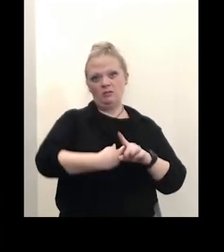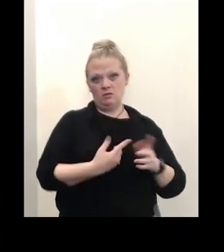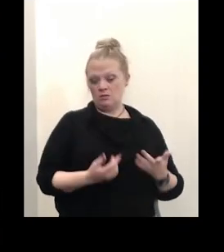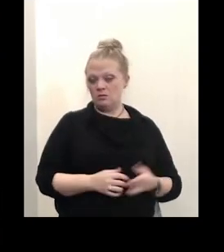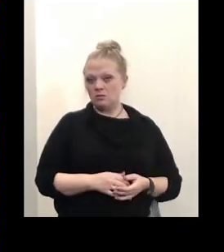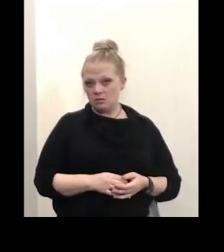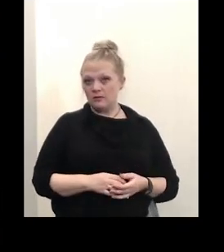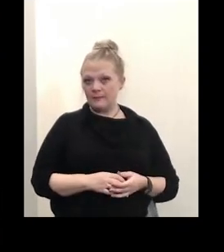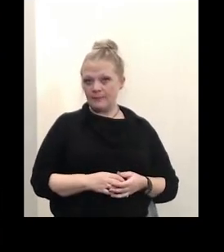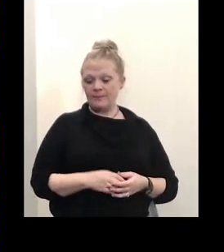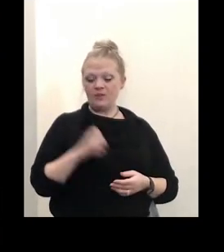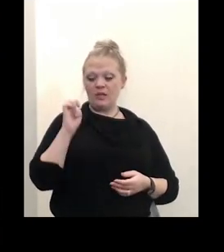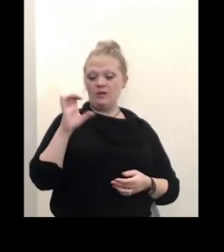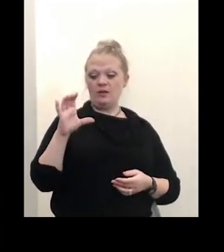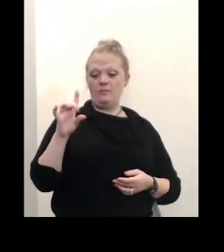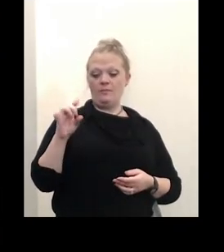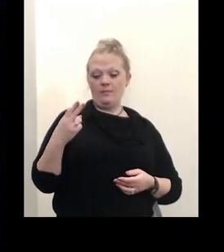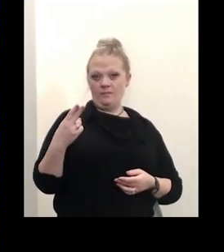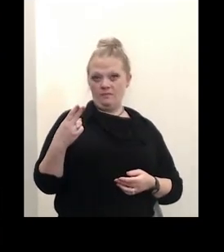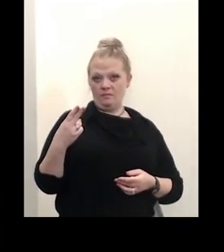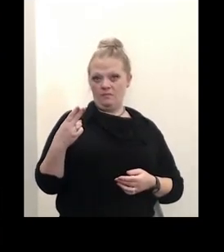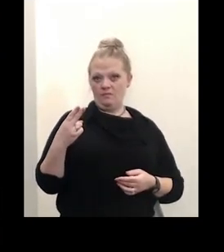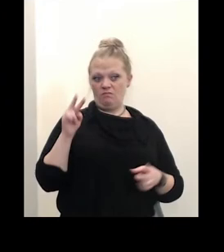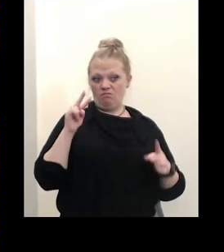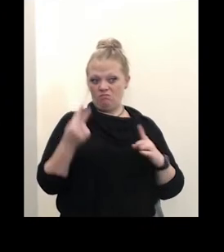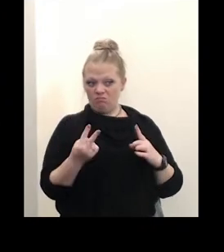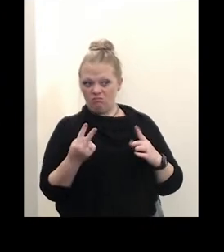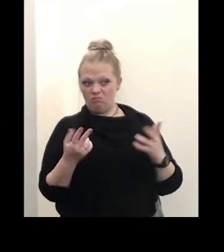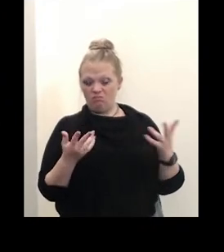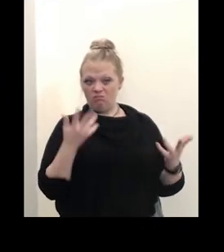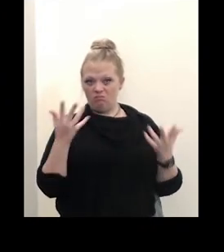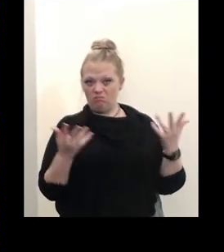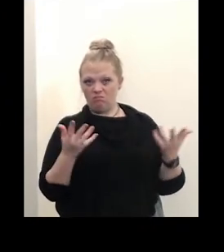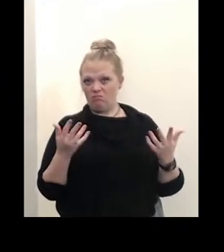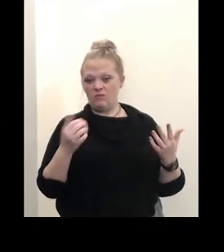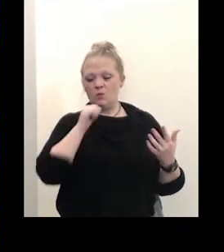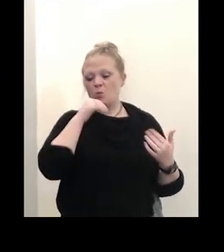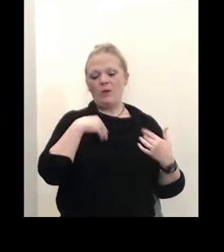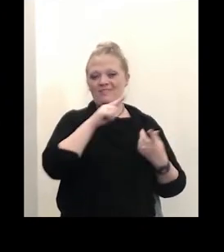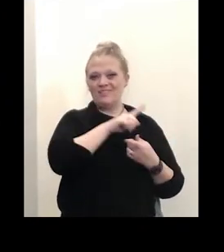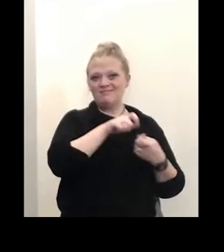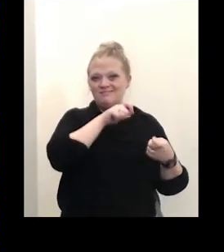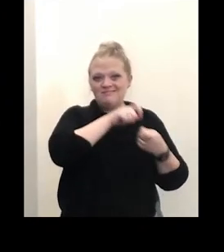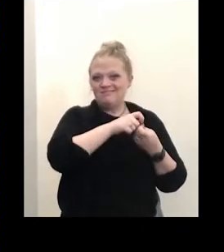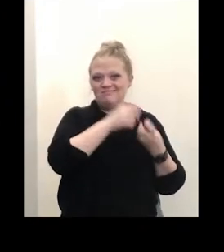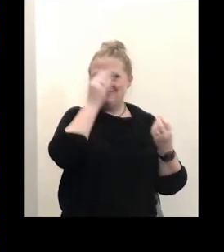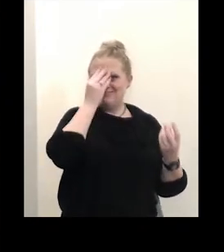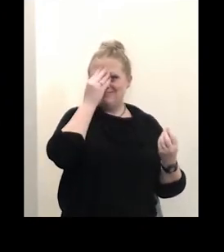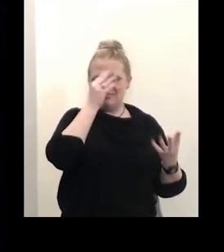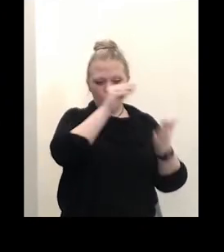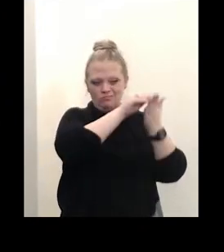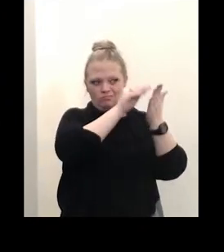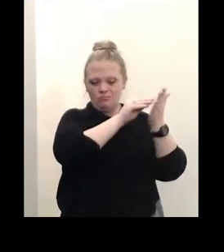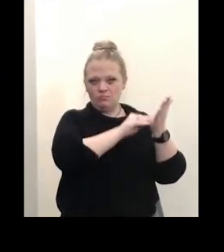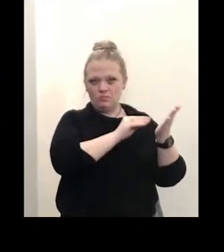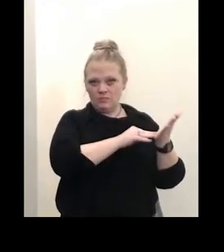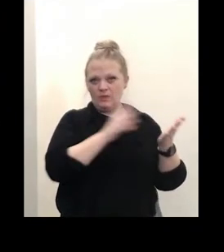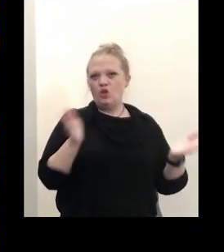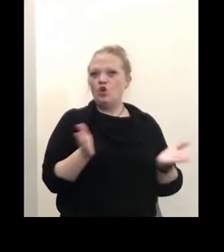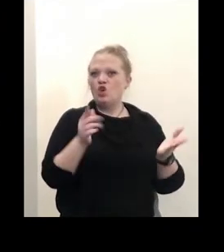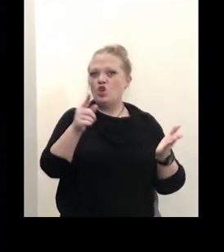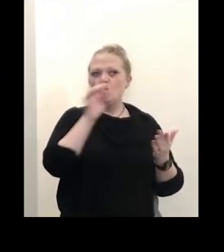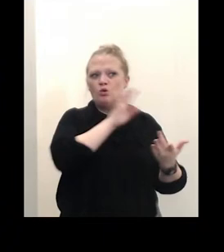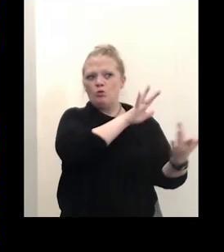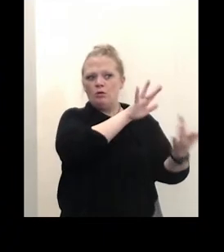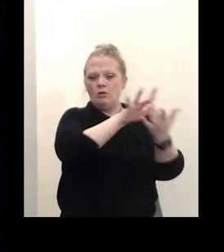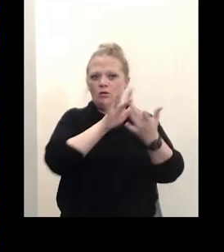from the erie county health department side from the surveillance side we don't have exact data from that you know i'd encourage you to reach out to um